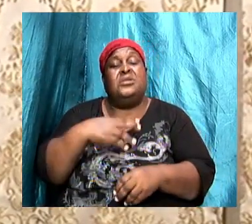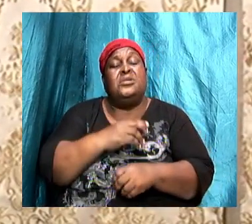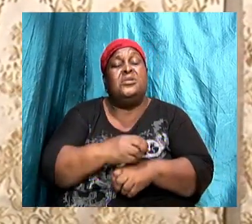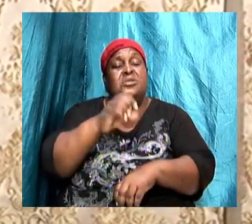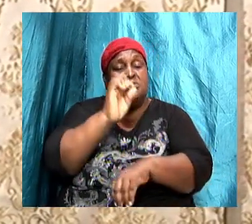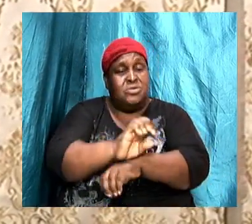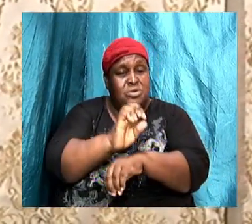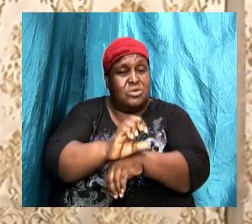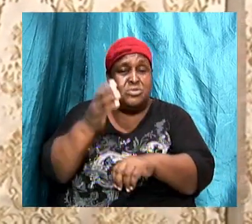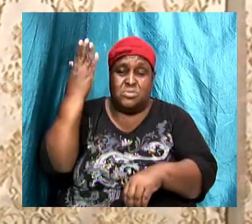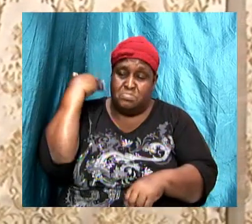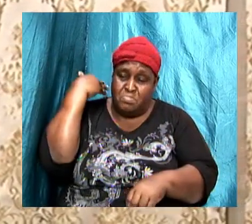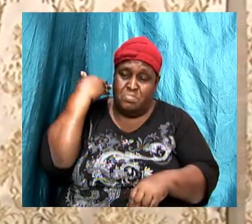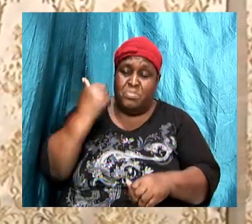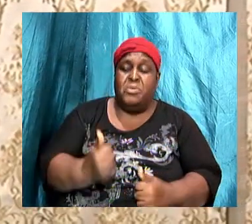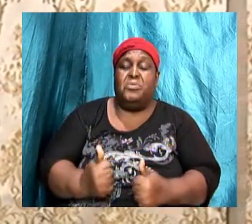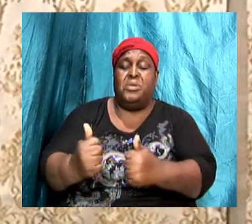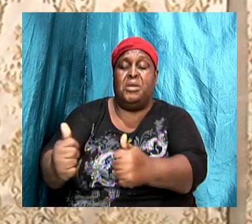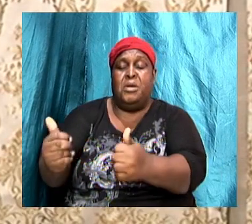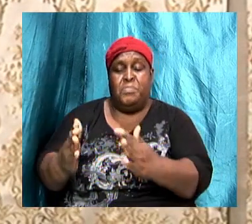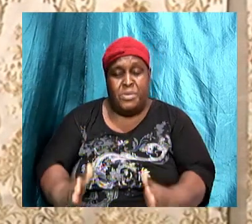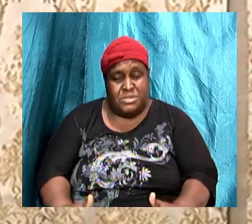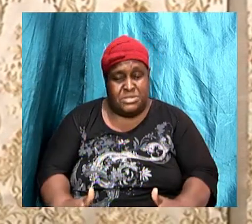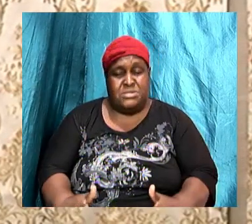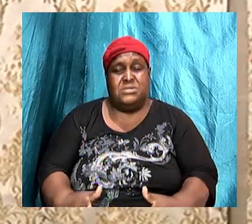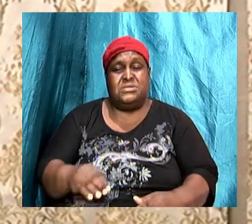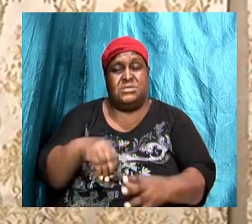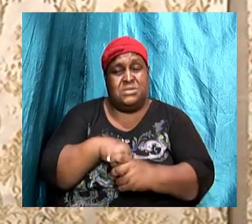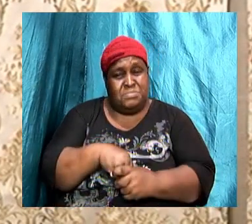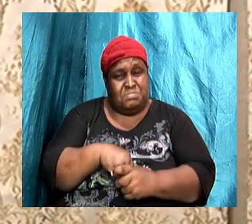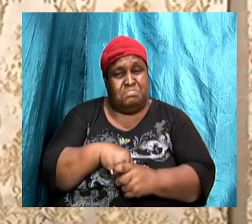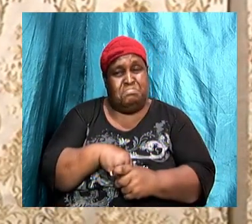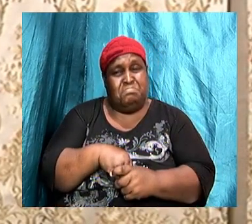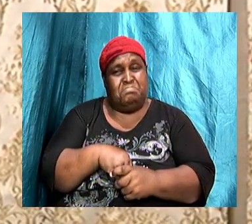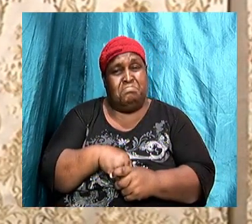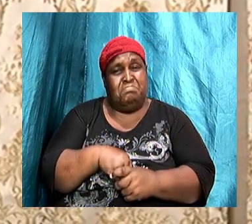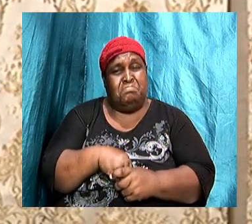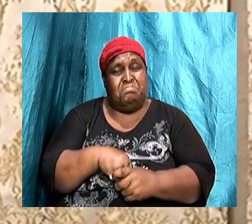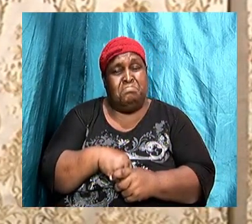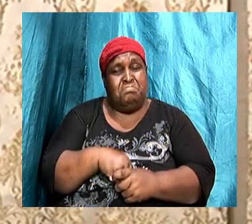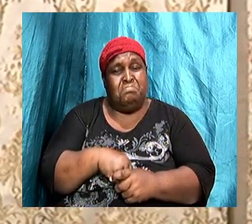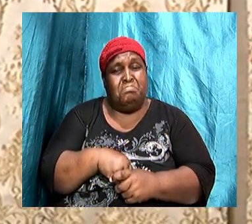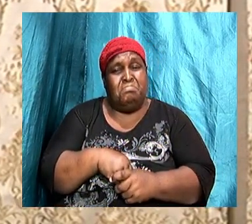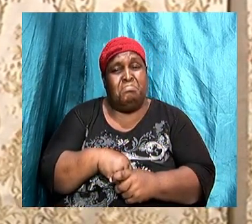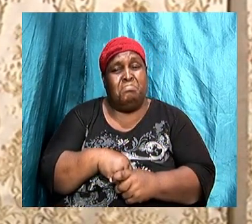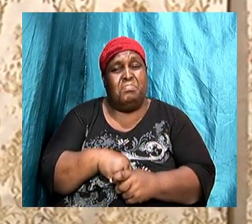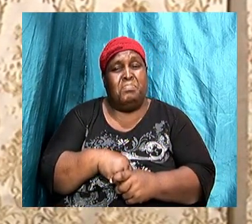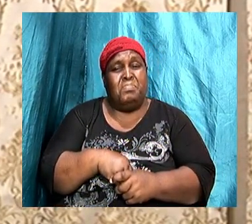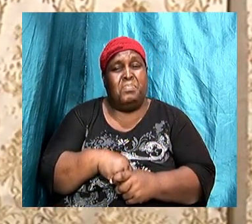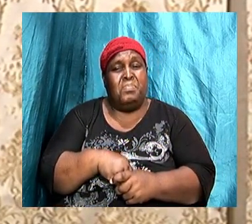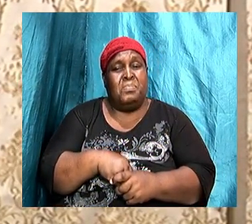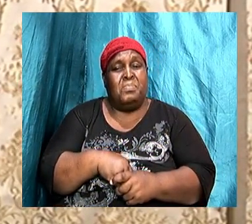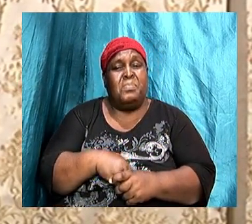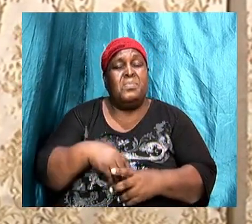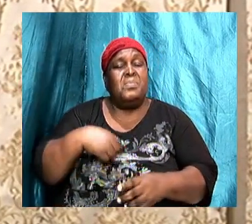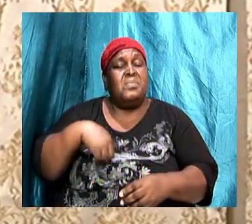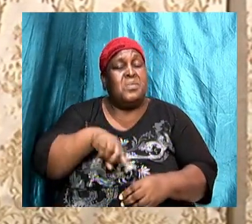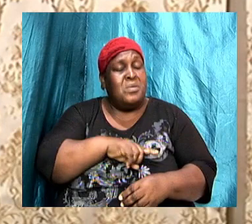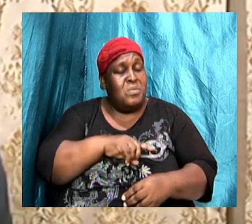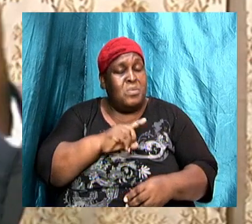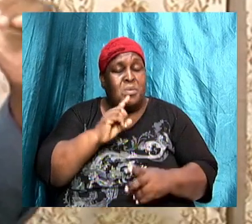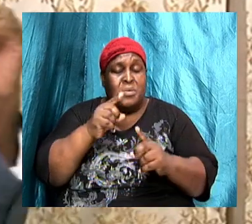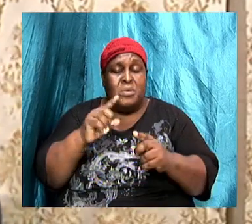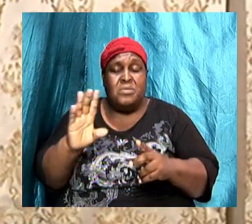we we apostles themselves where the very church that the apostles themselves planted and we are going to find that